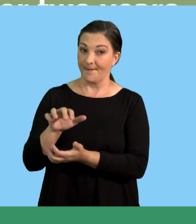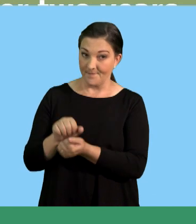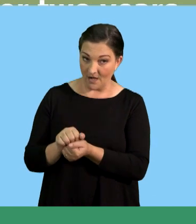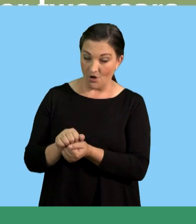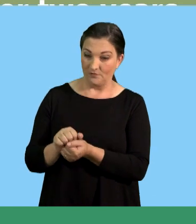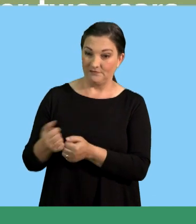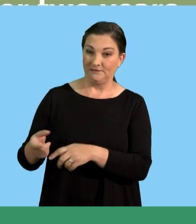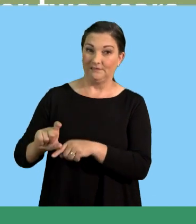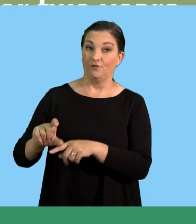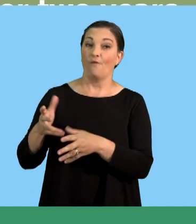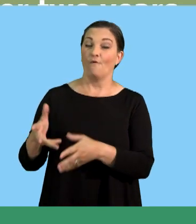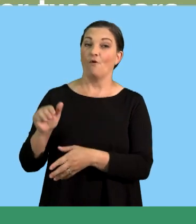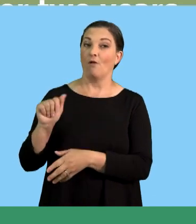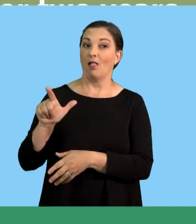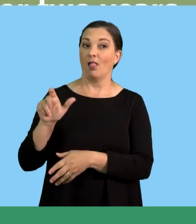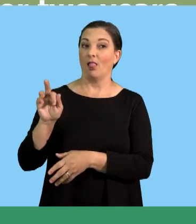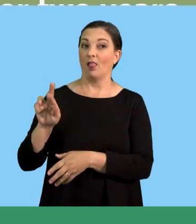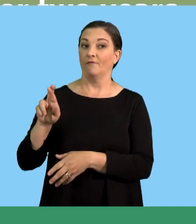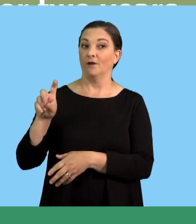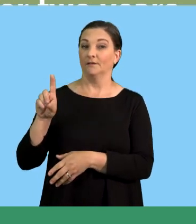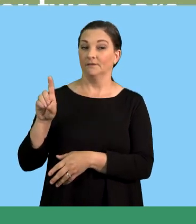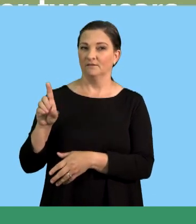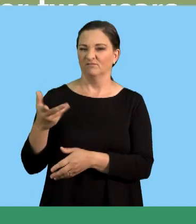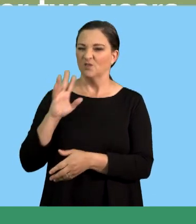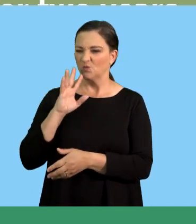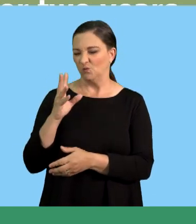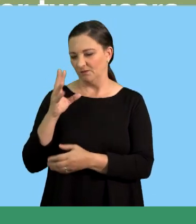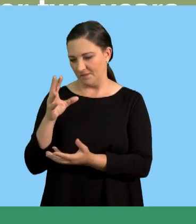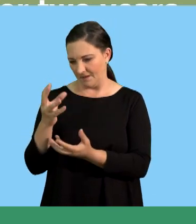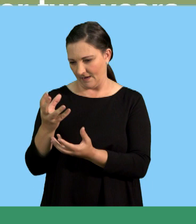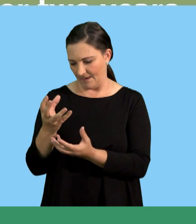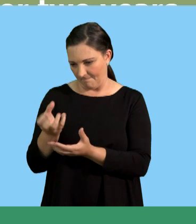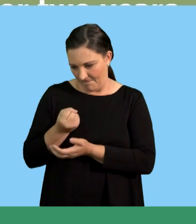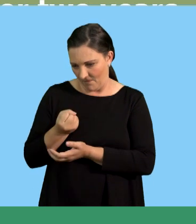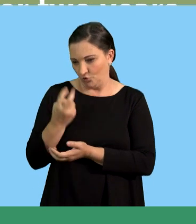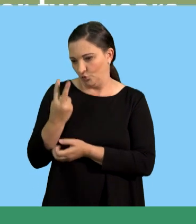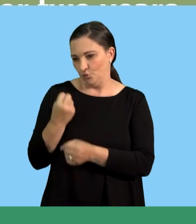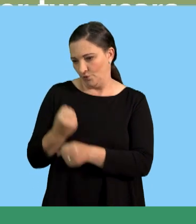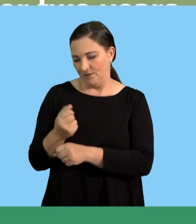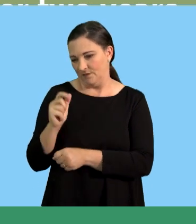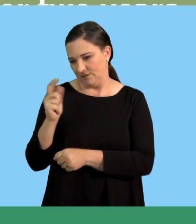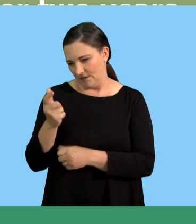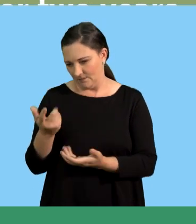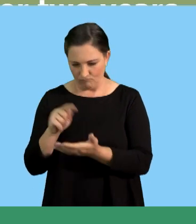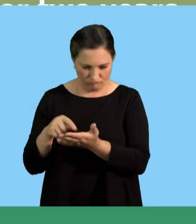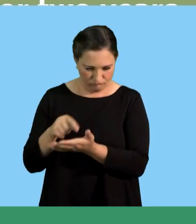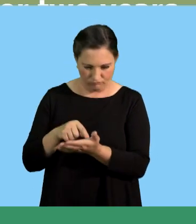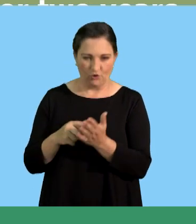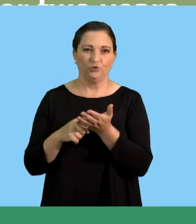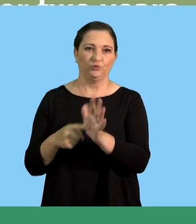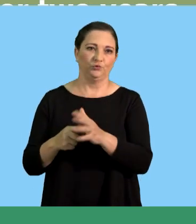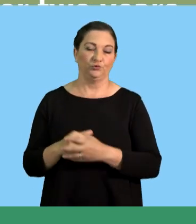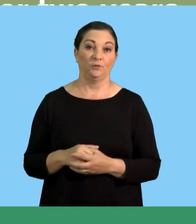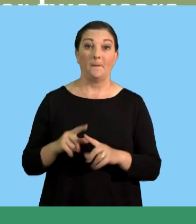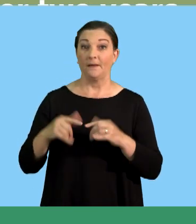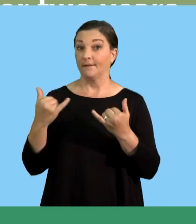Calculate the compounded interest that Alfred will receive after two years. Show your